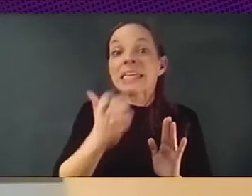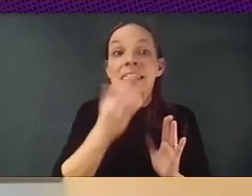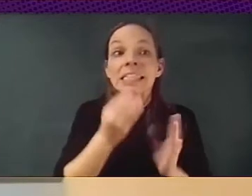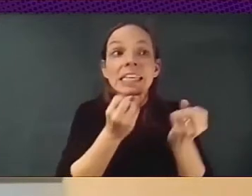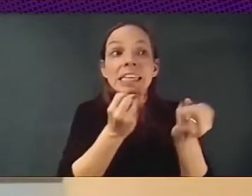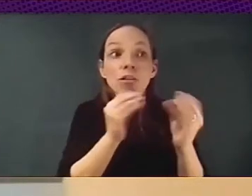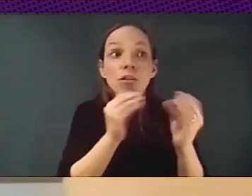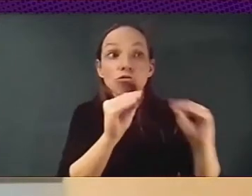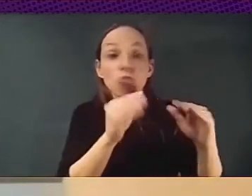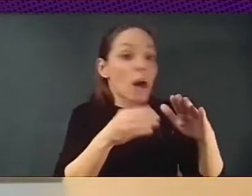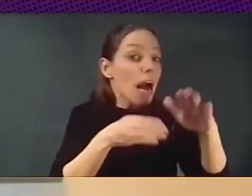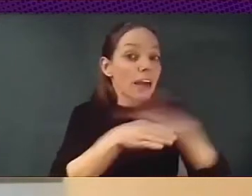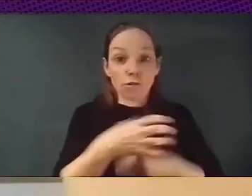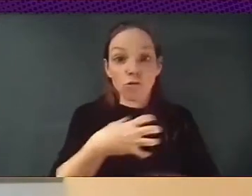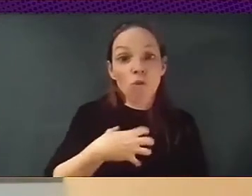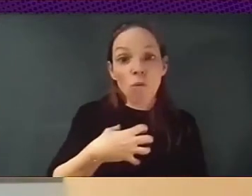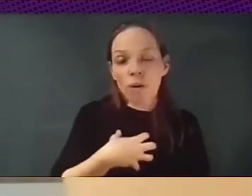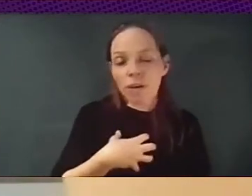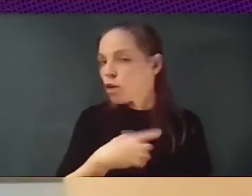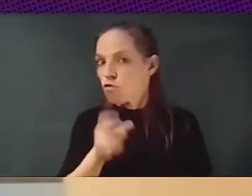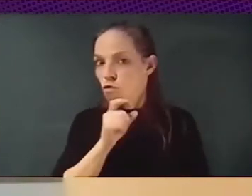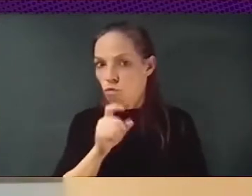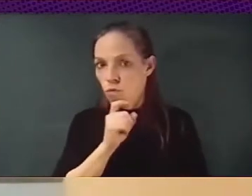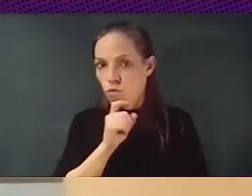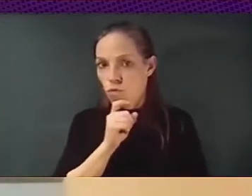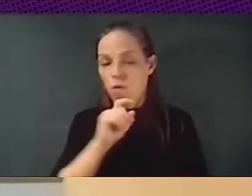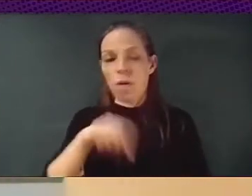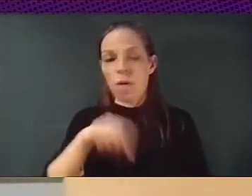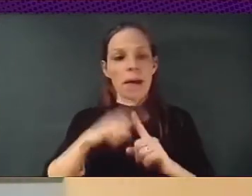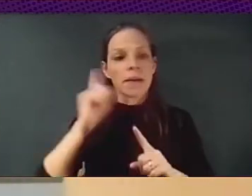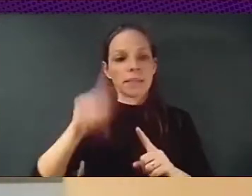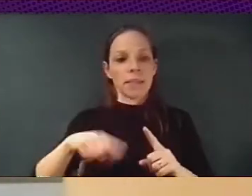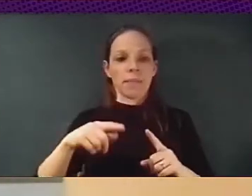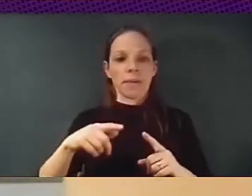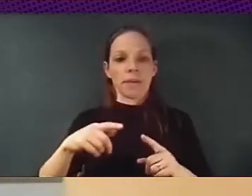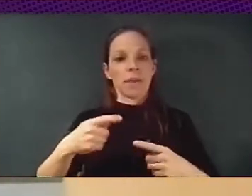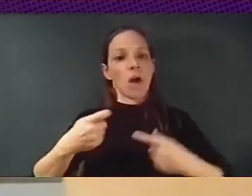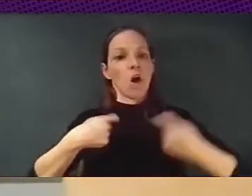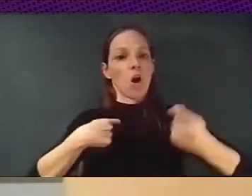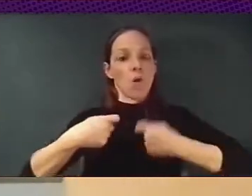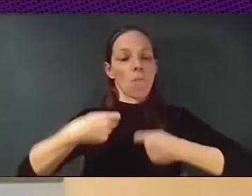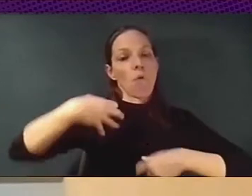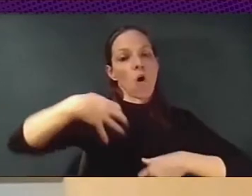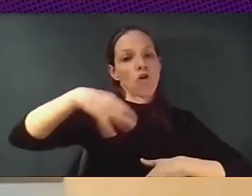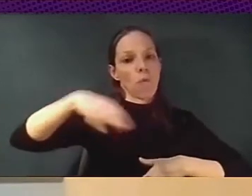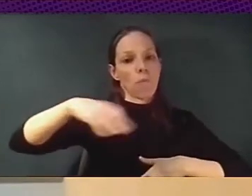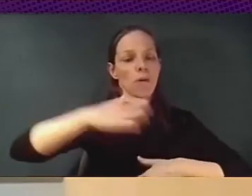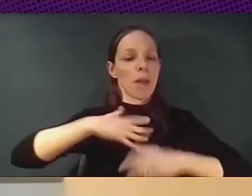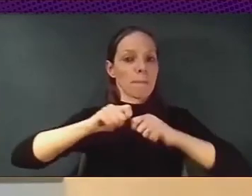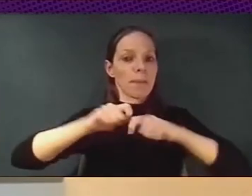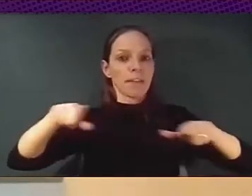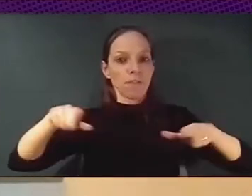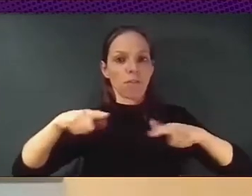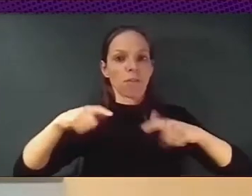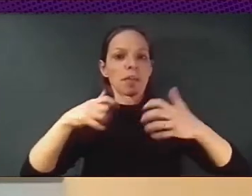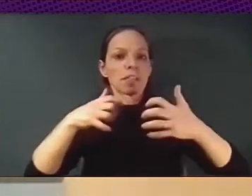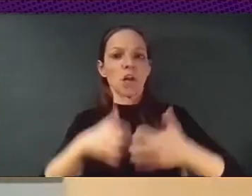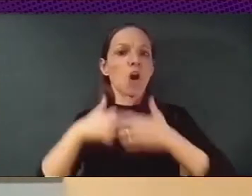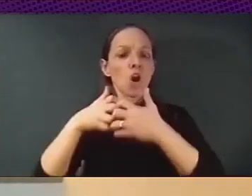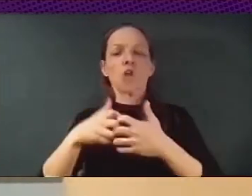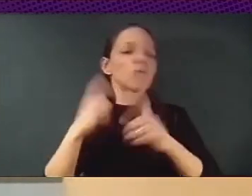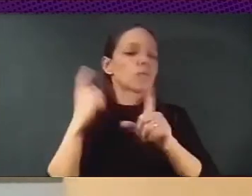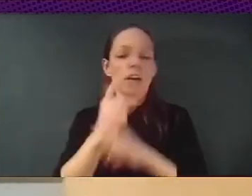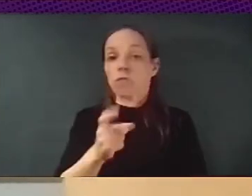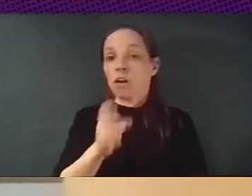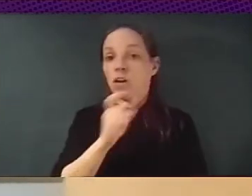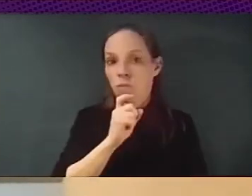platform monopolies, such as, you know, these big companies, but also such as platforms like Airbnb and